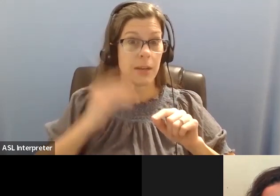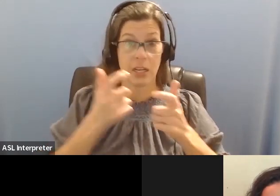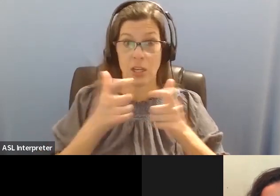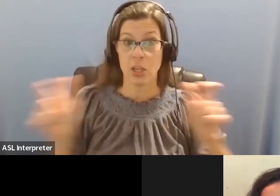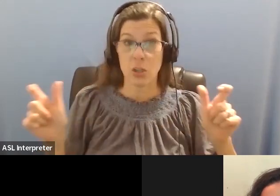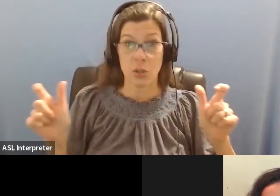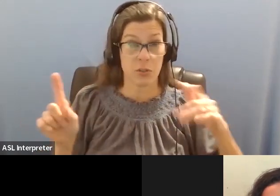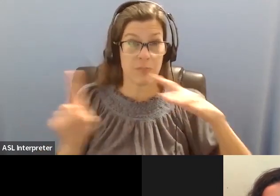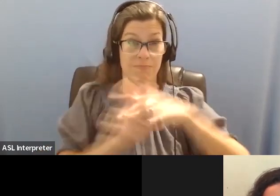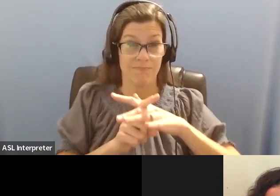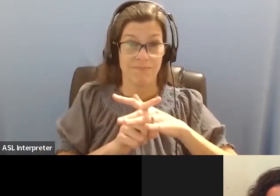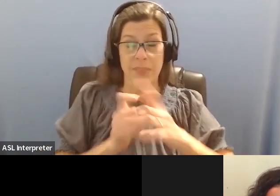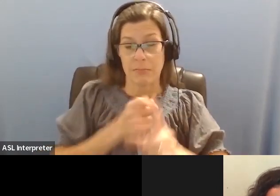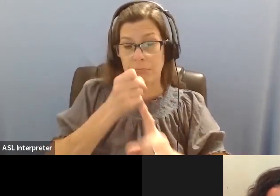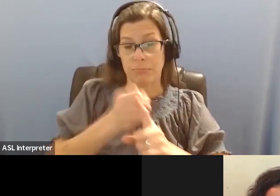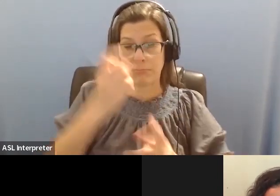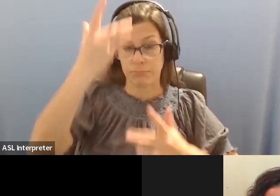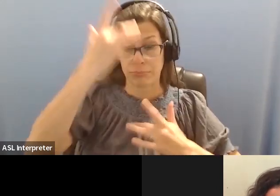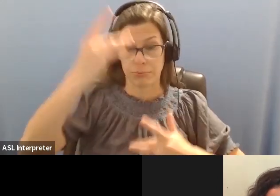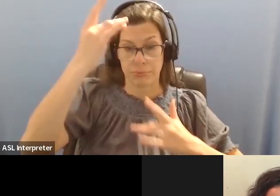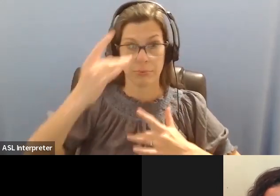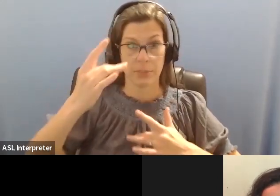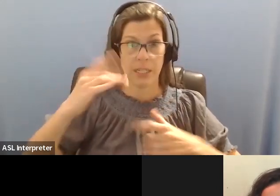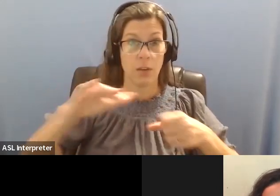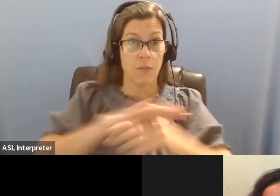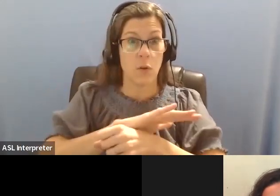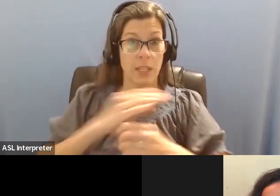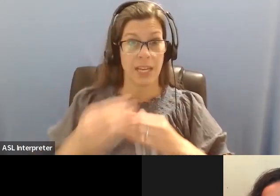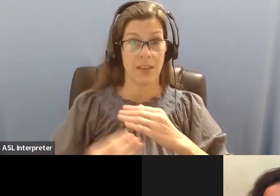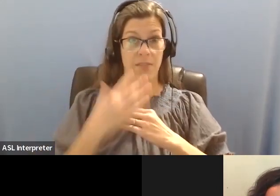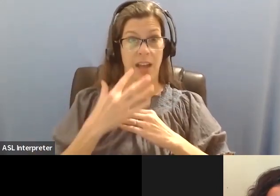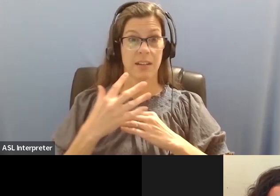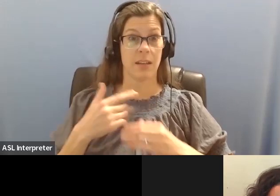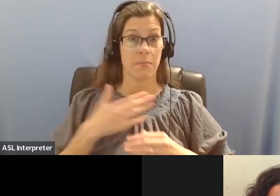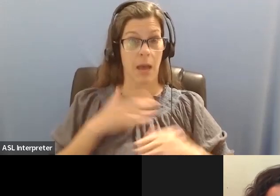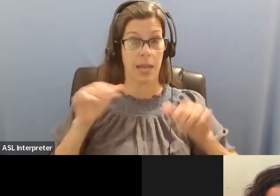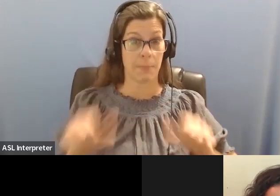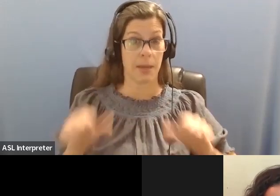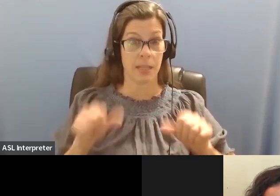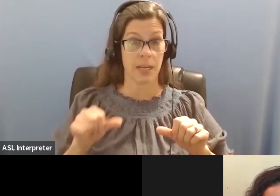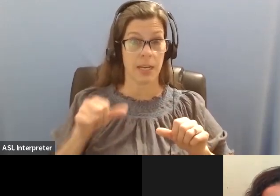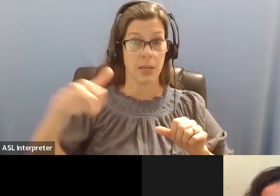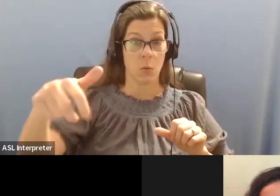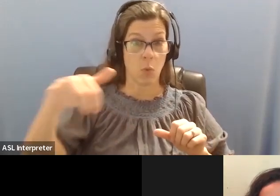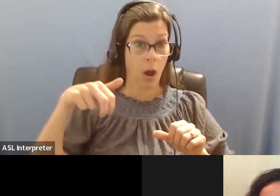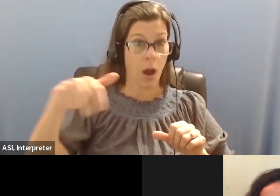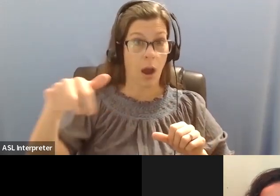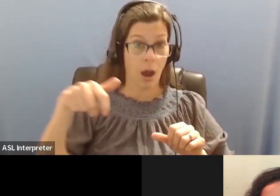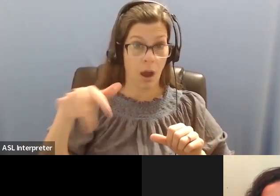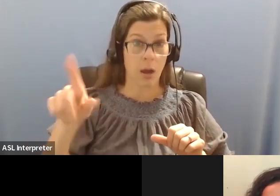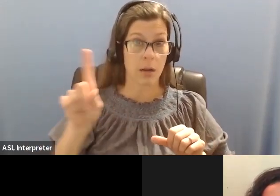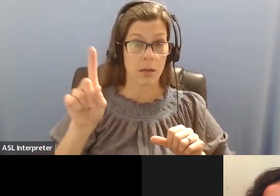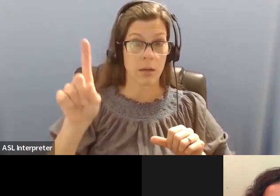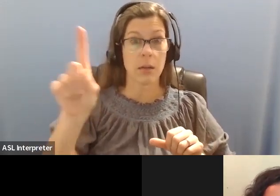flare that completely affected my mobility and put me mostly bedridden for